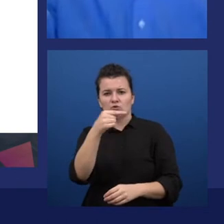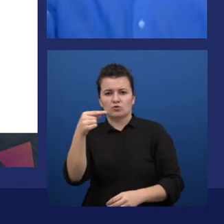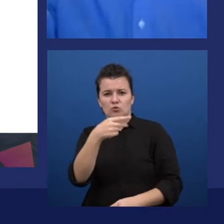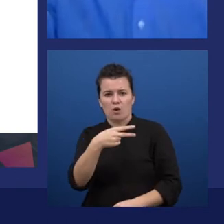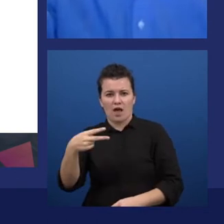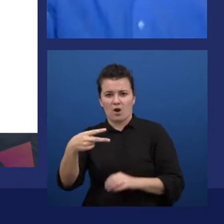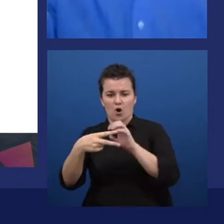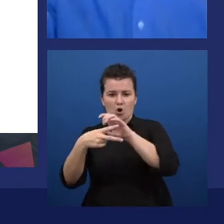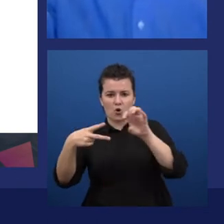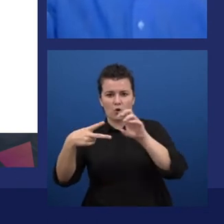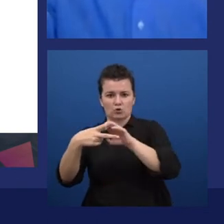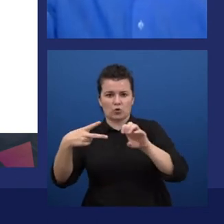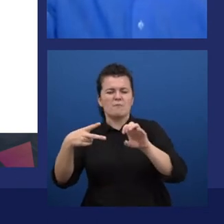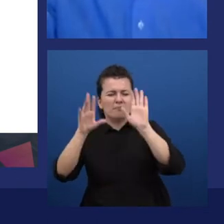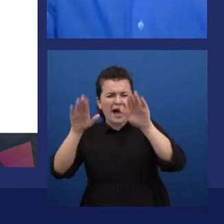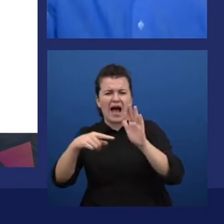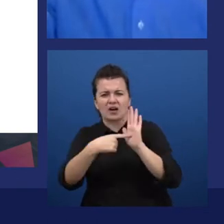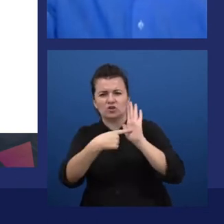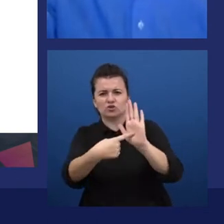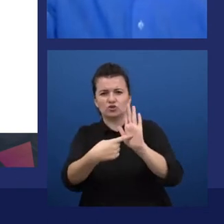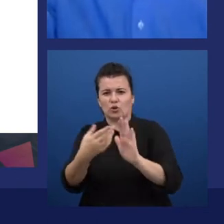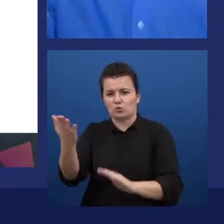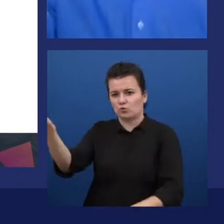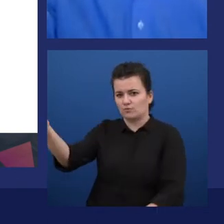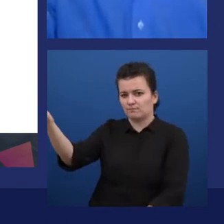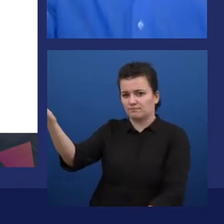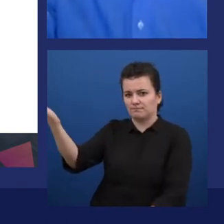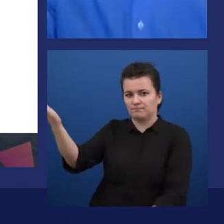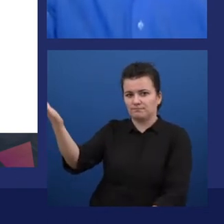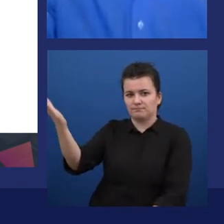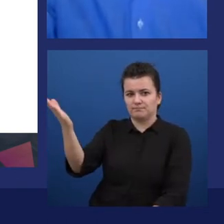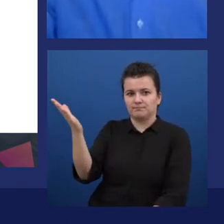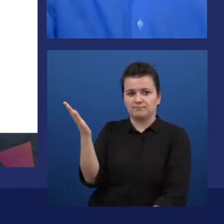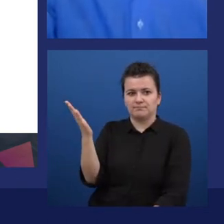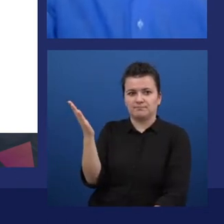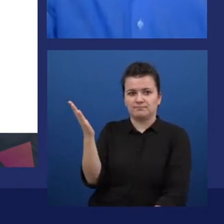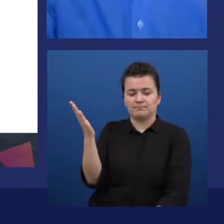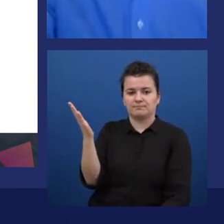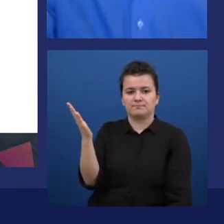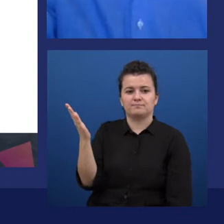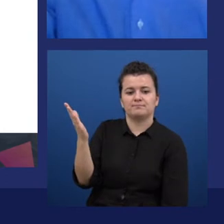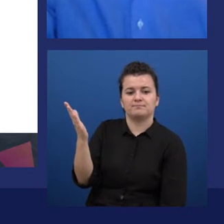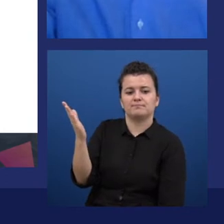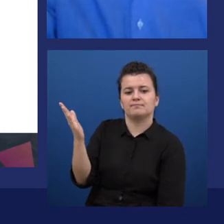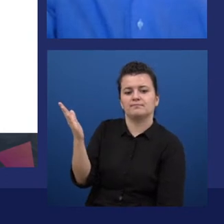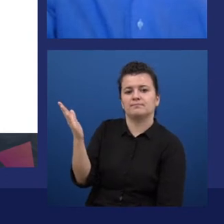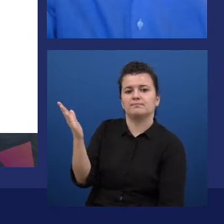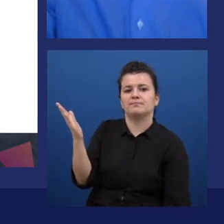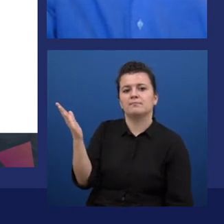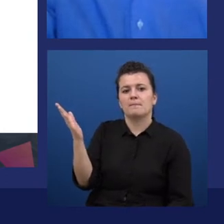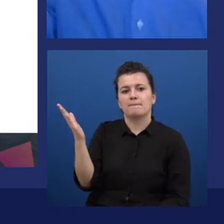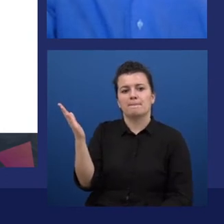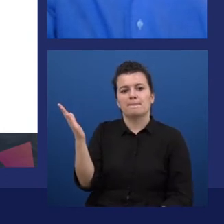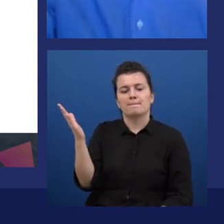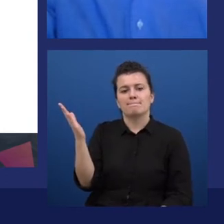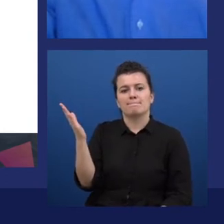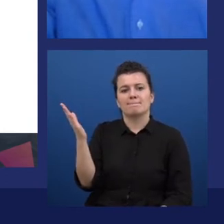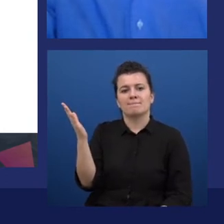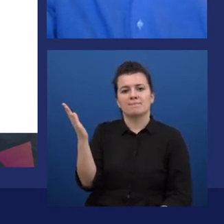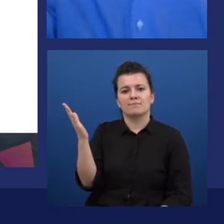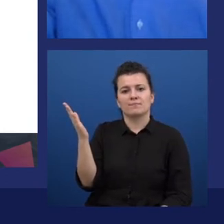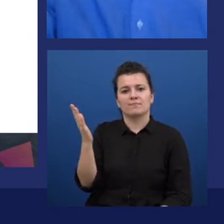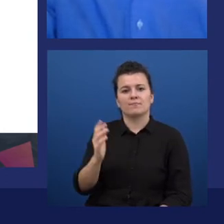Actually, you know what? I can show you here because I have the project open in front of me, which is going to be somewhere like